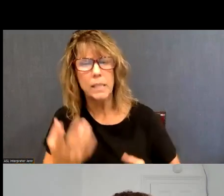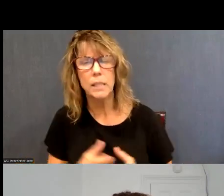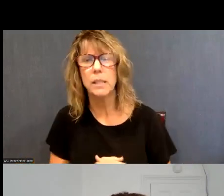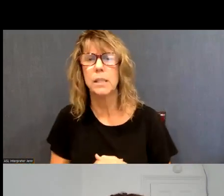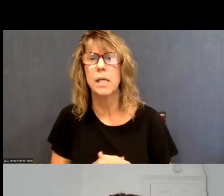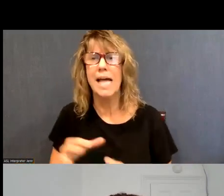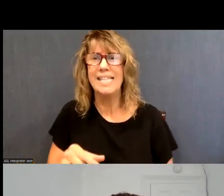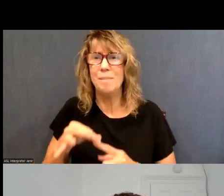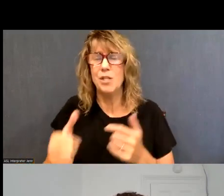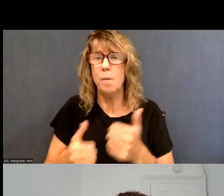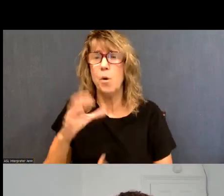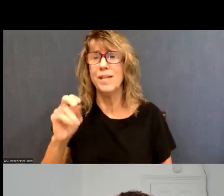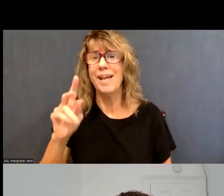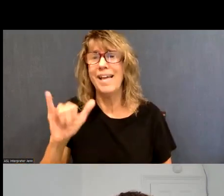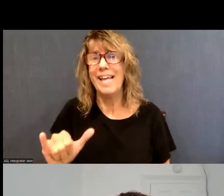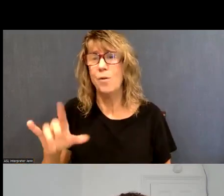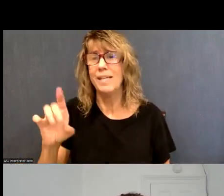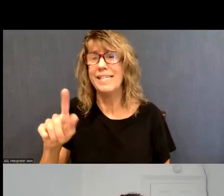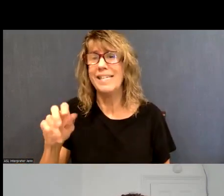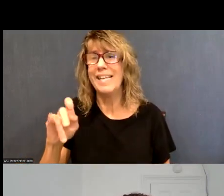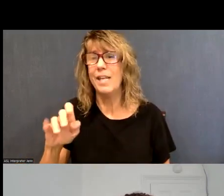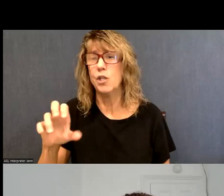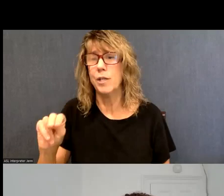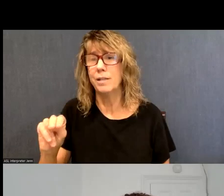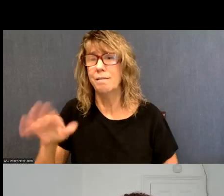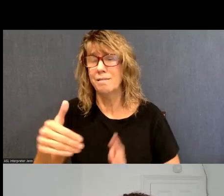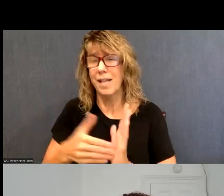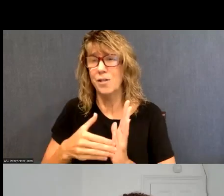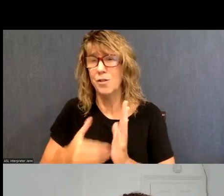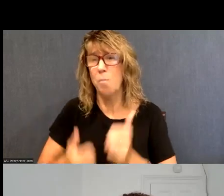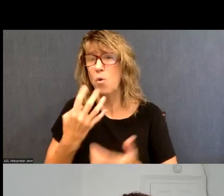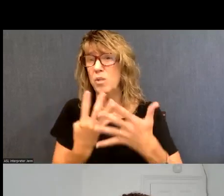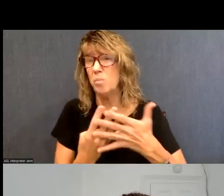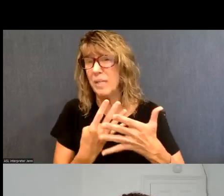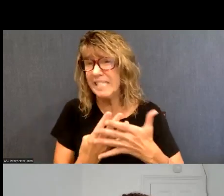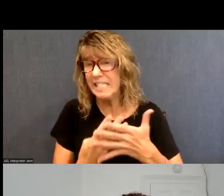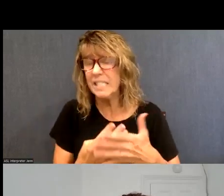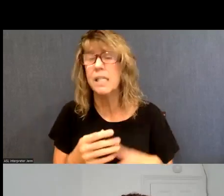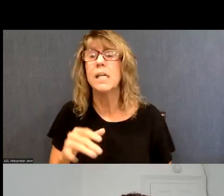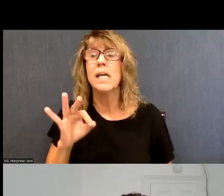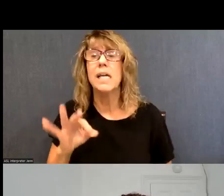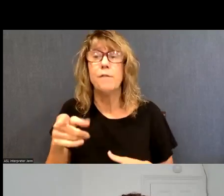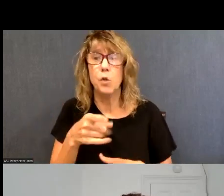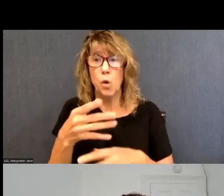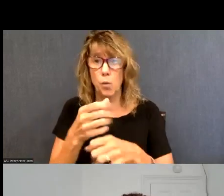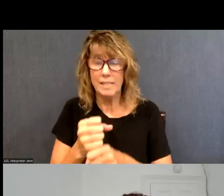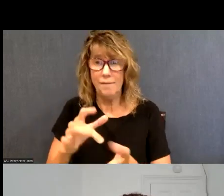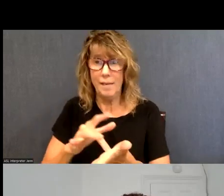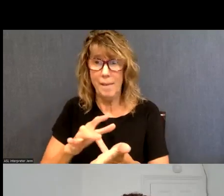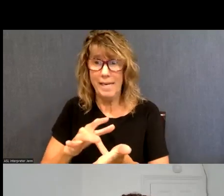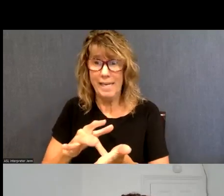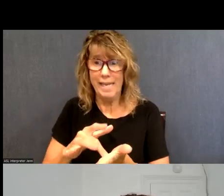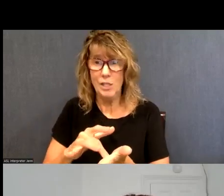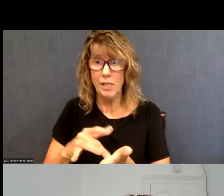county detention centers across the, across the country, most prisons, uh, if you are receiving medication for opioid